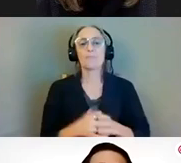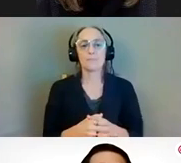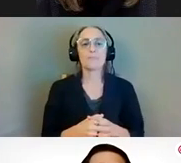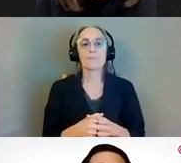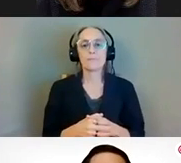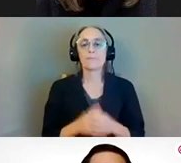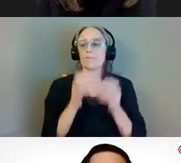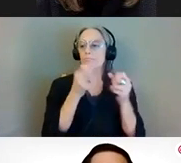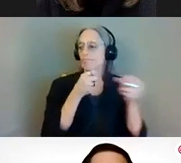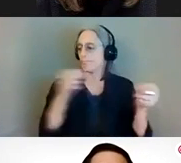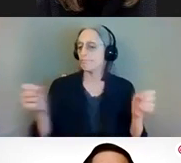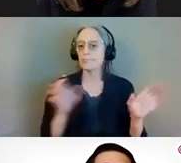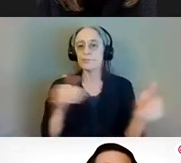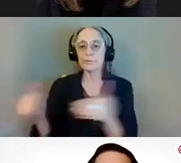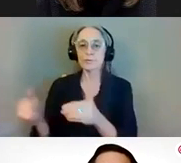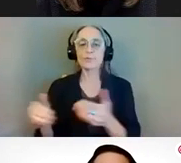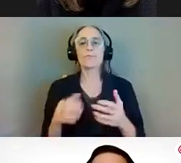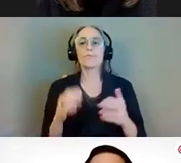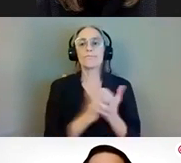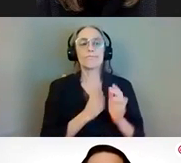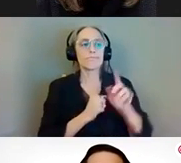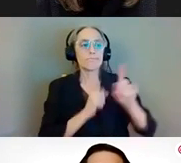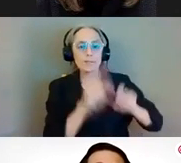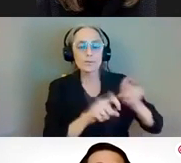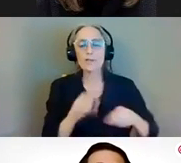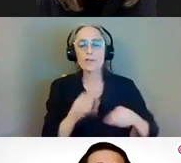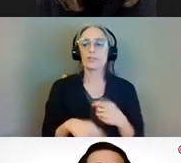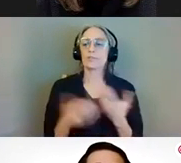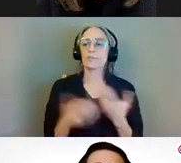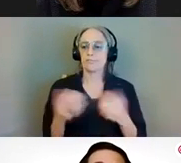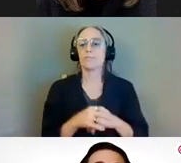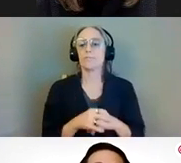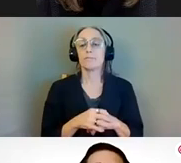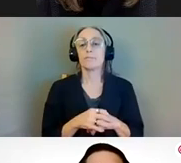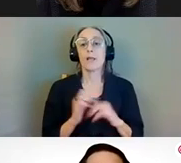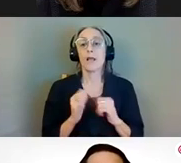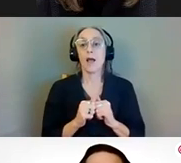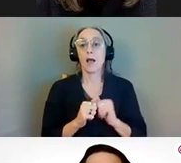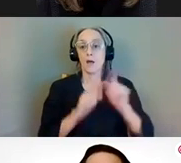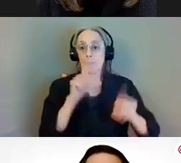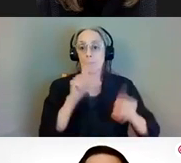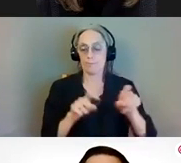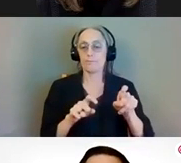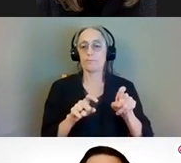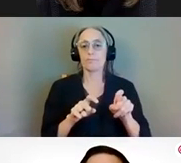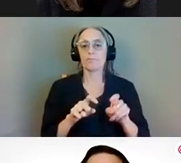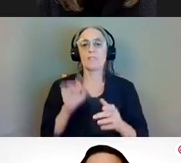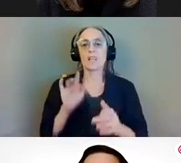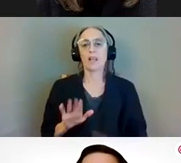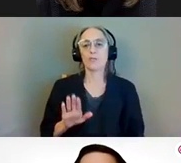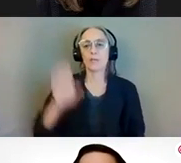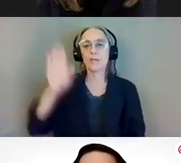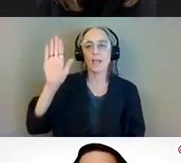people can ask questions um and we ask you to do so by uh using the raise your hand